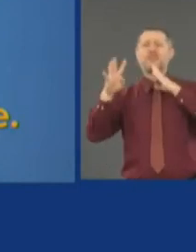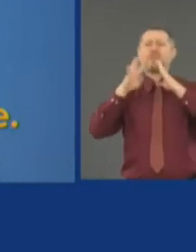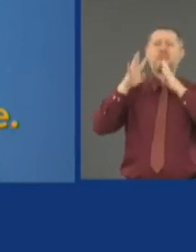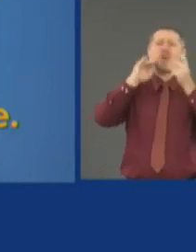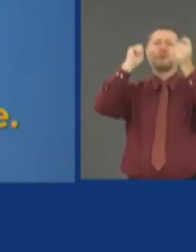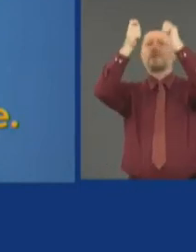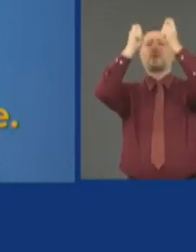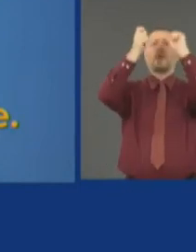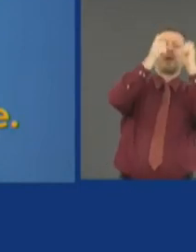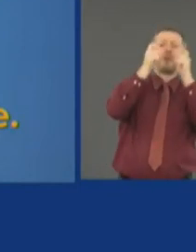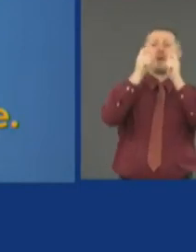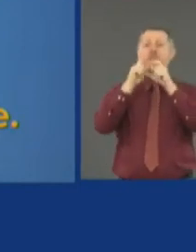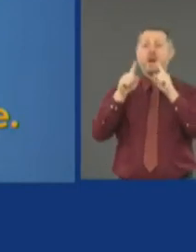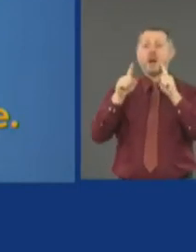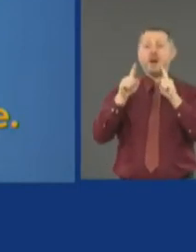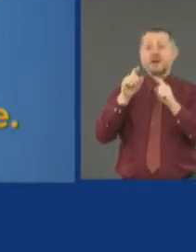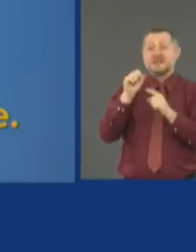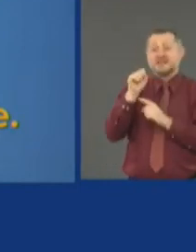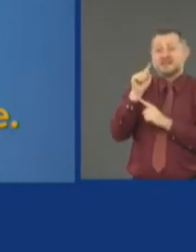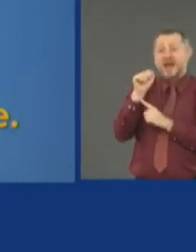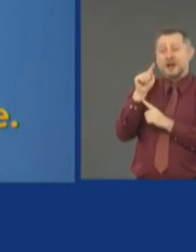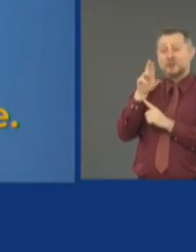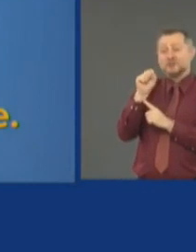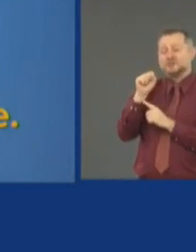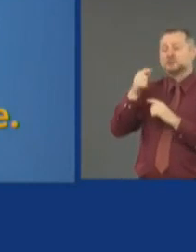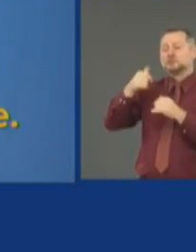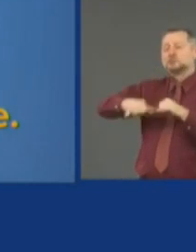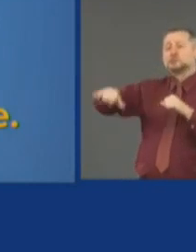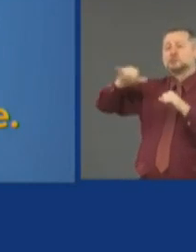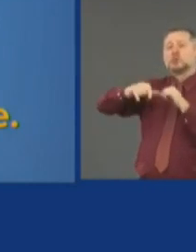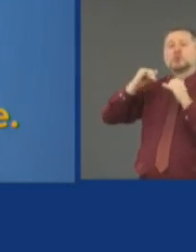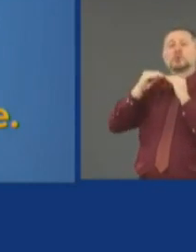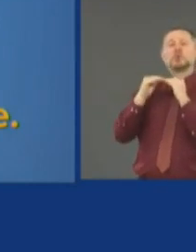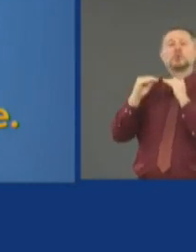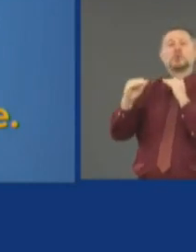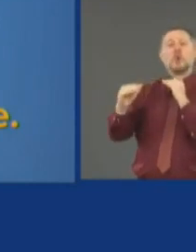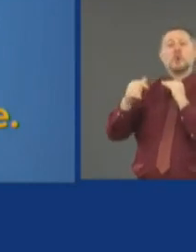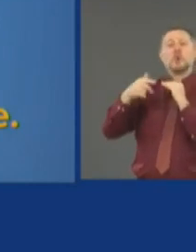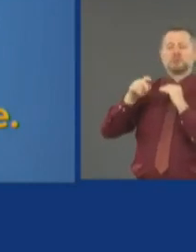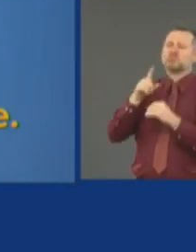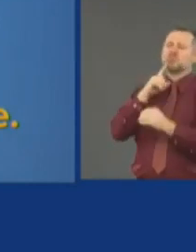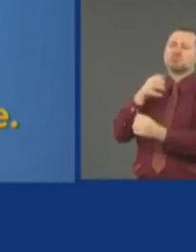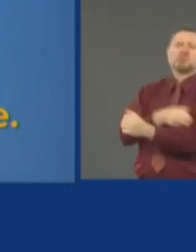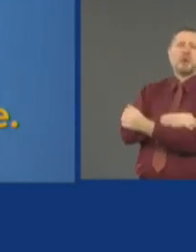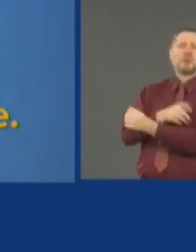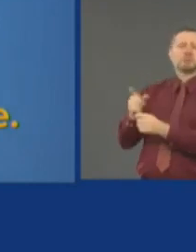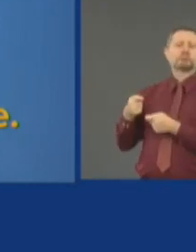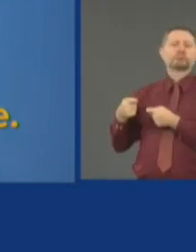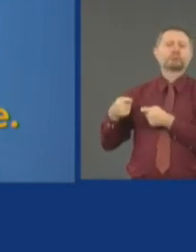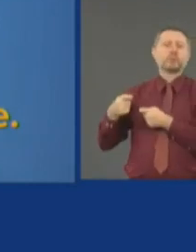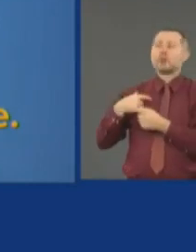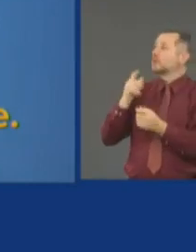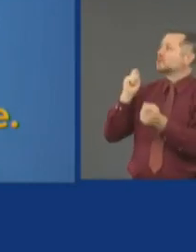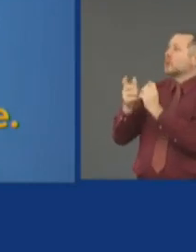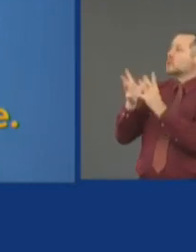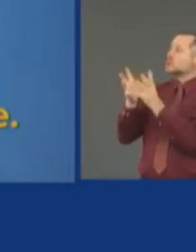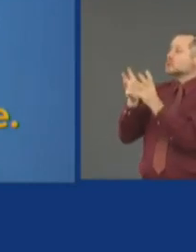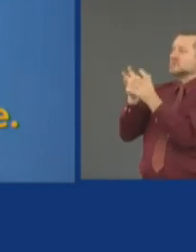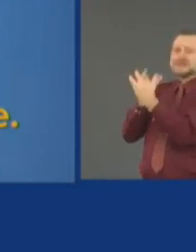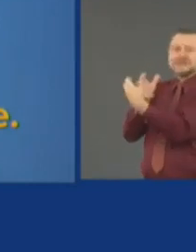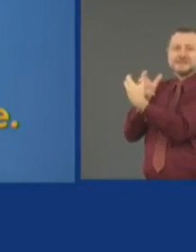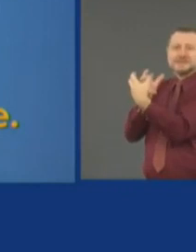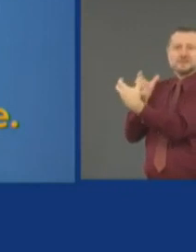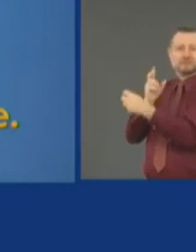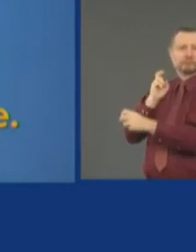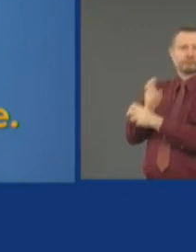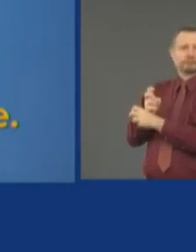tremendous energy, and it's very hard to change the status quo. It's very hard to bring about meaningful change. And